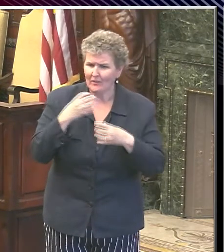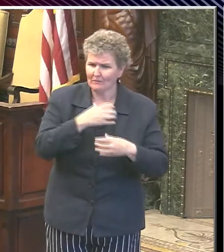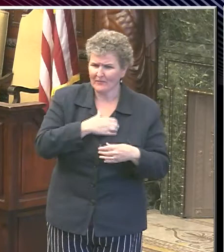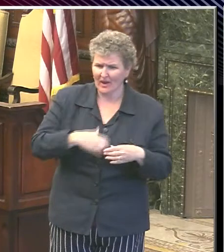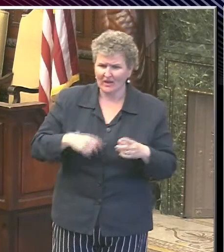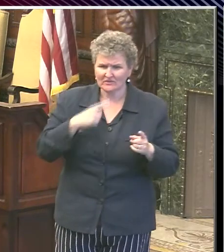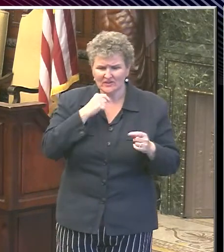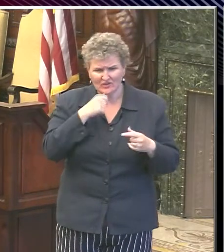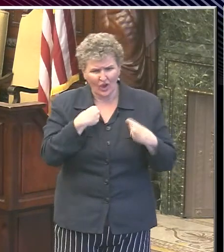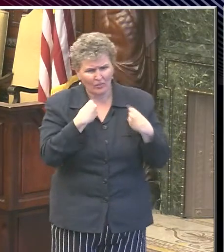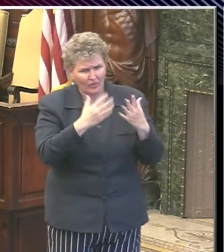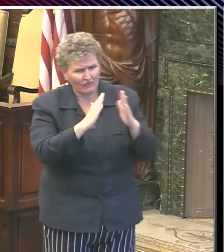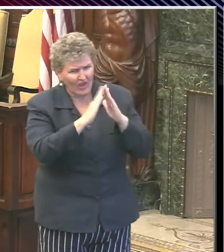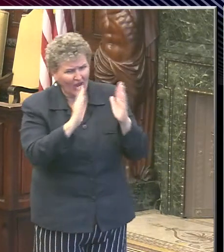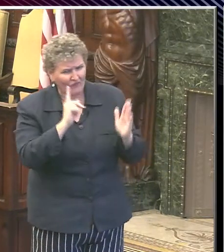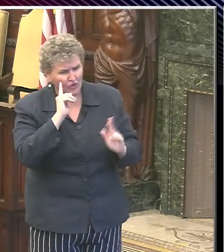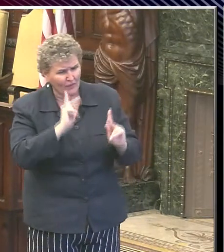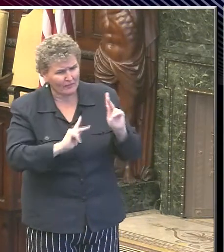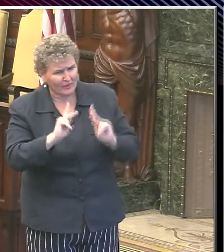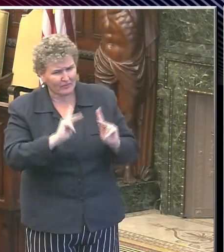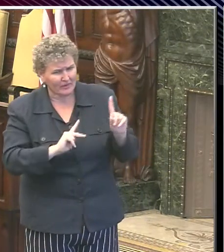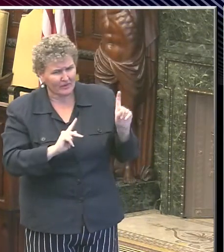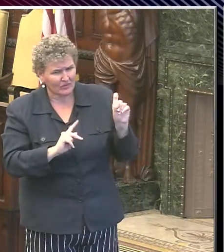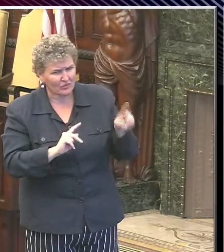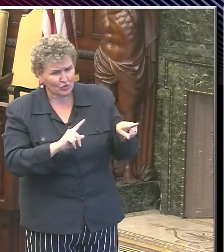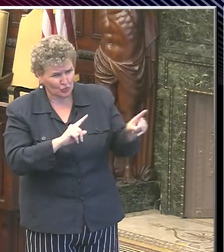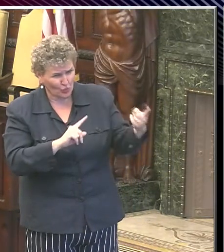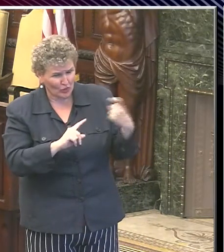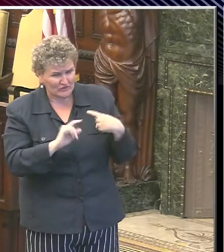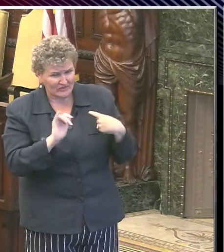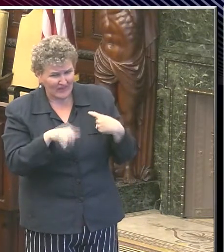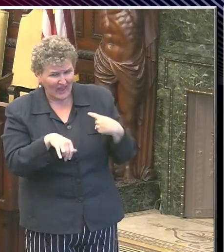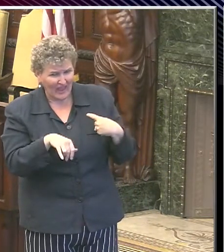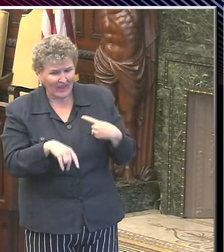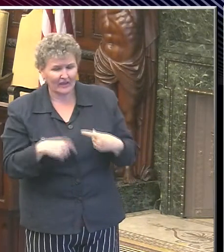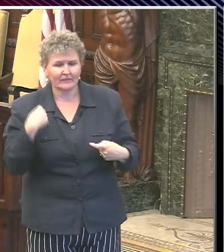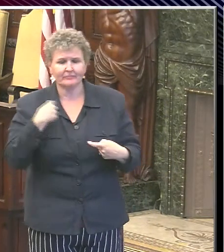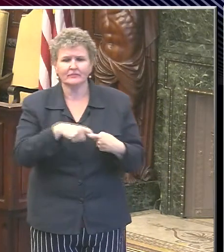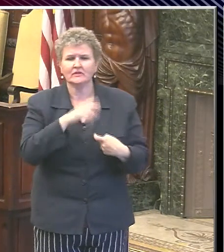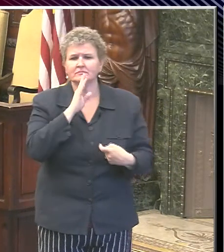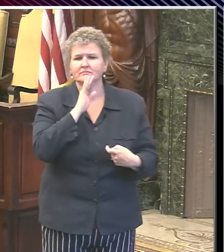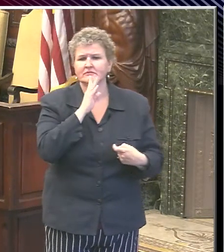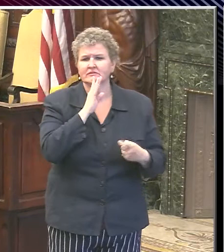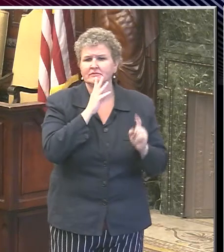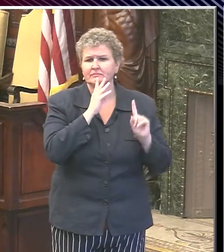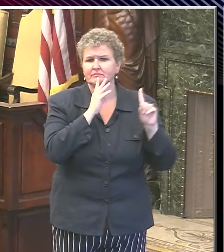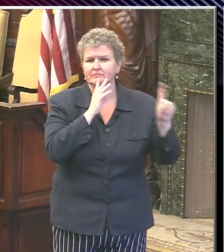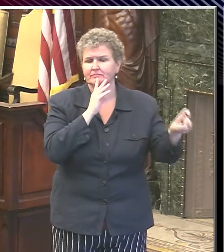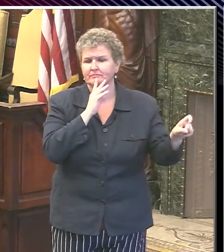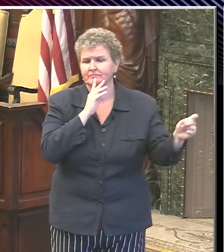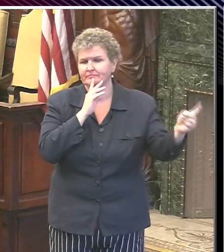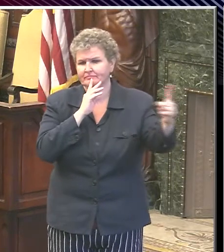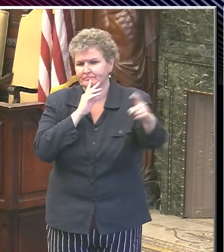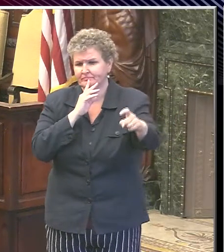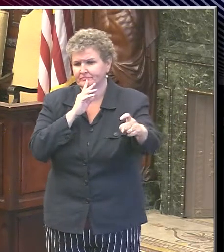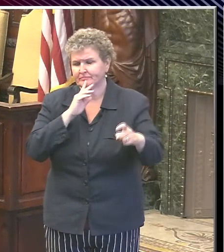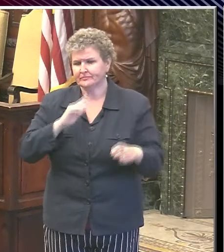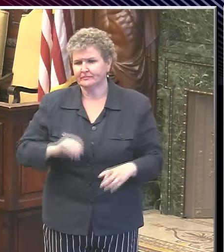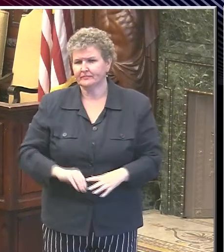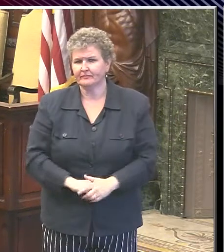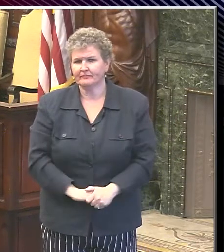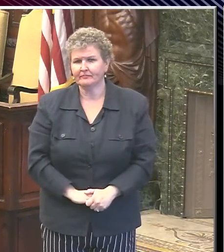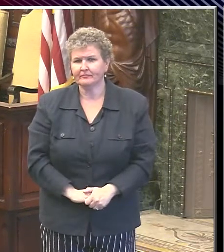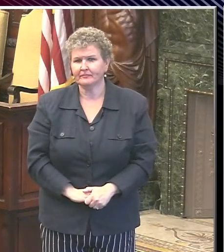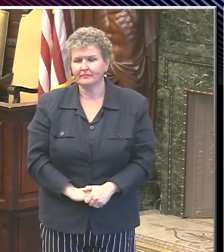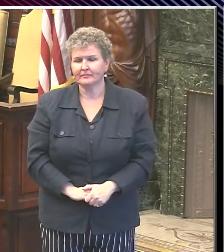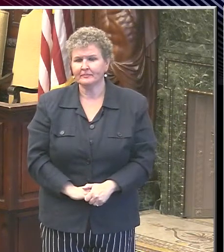Como les diéramos alojamiento y casas a esta gente, Arjanas. Sí, como enfrentarían esa situación? Como los ayudarían a